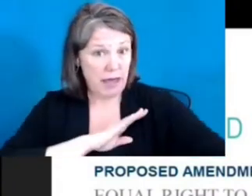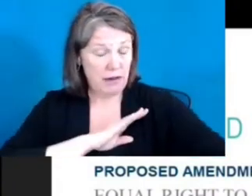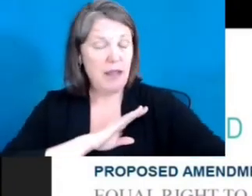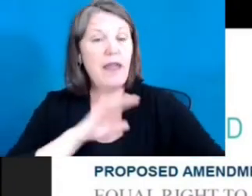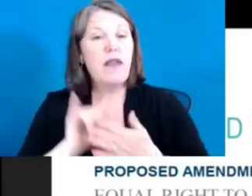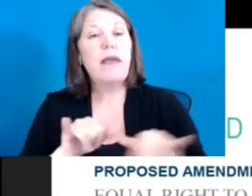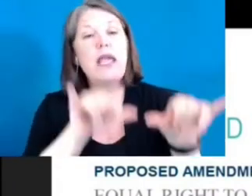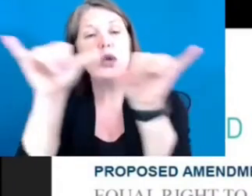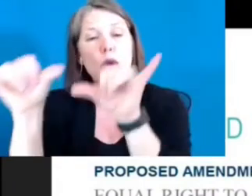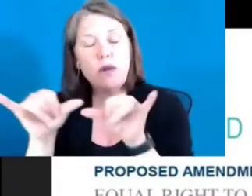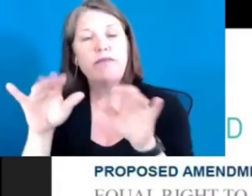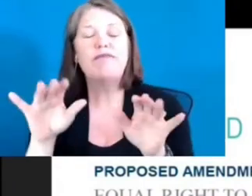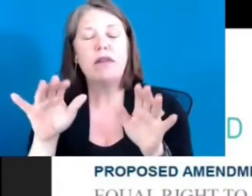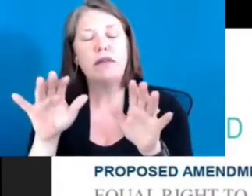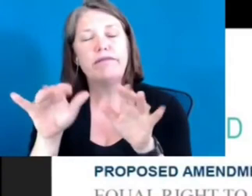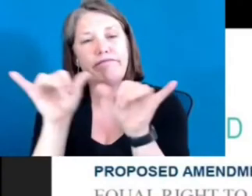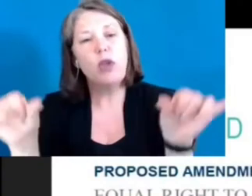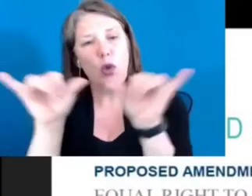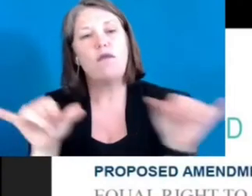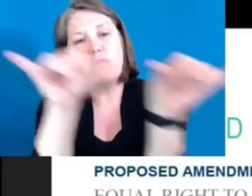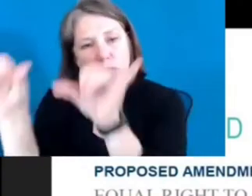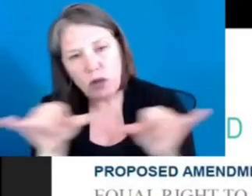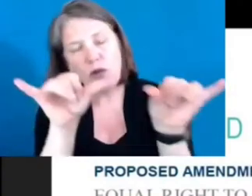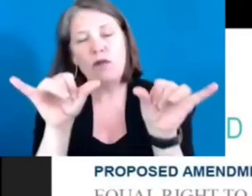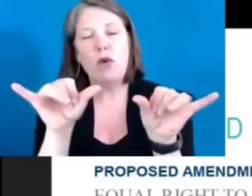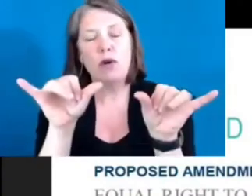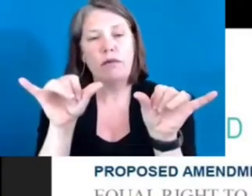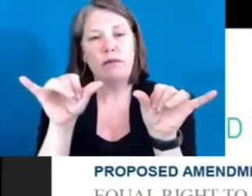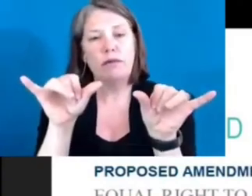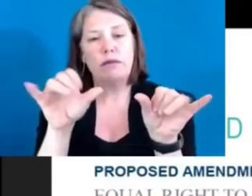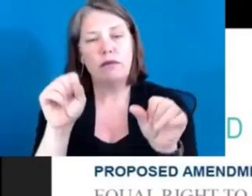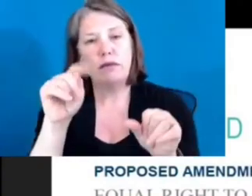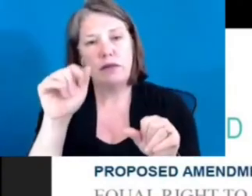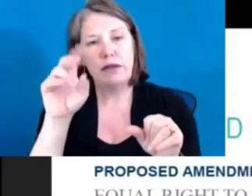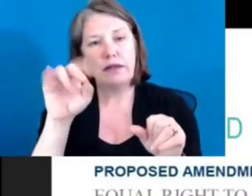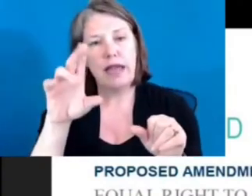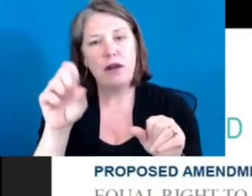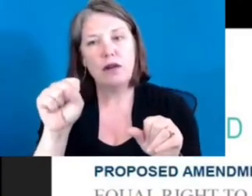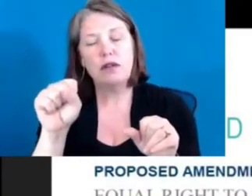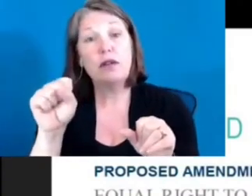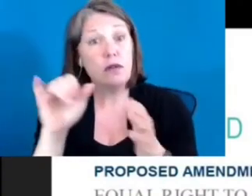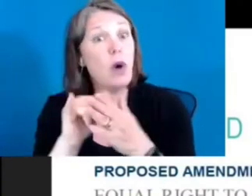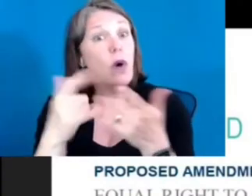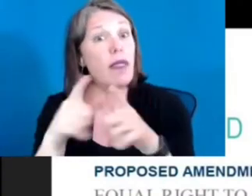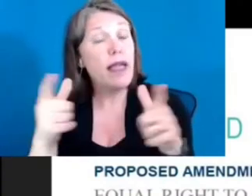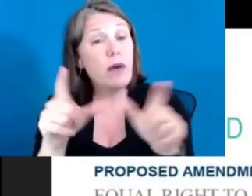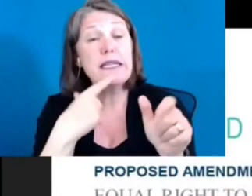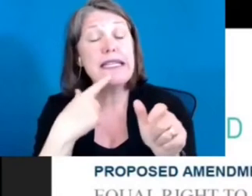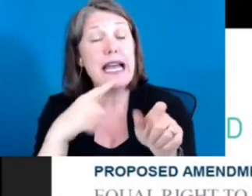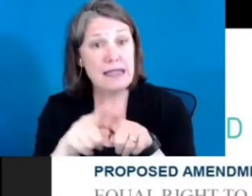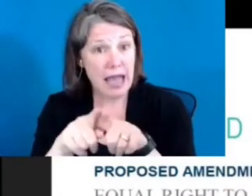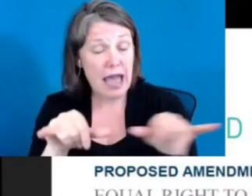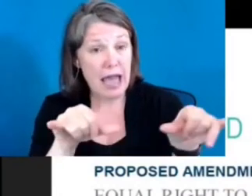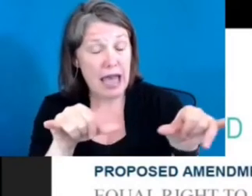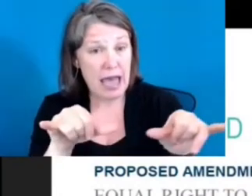language goes on to say, as measured against uniform achievement standards set forth by the state.